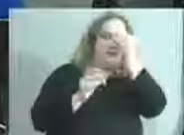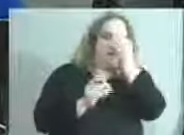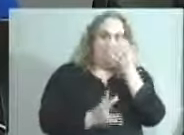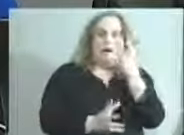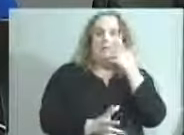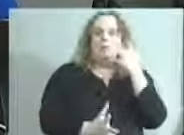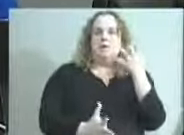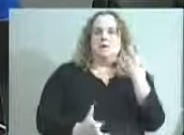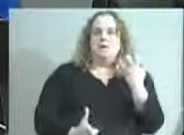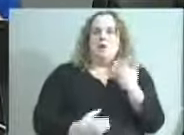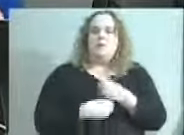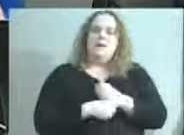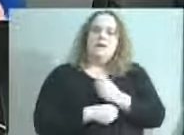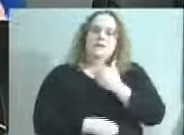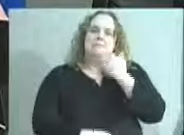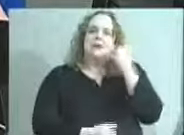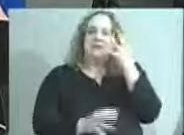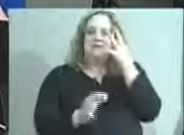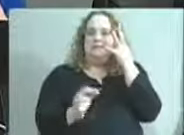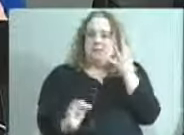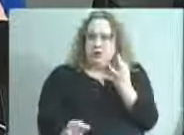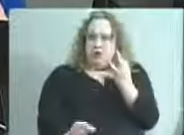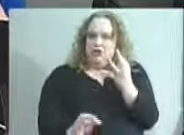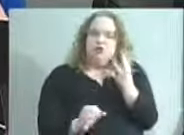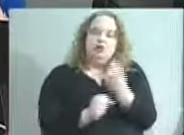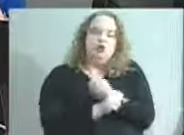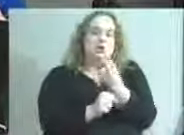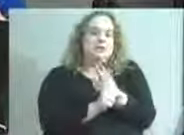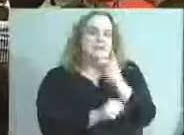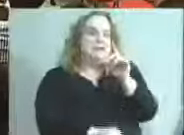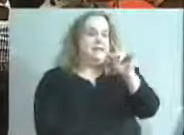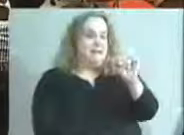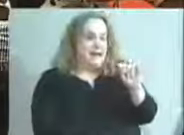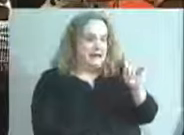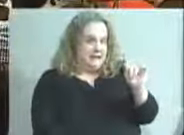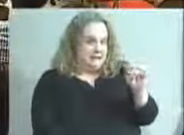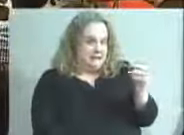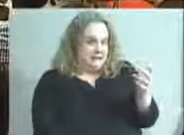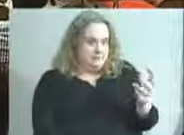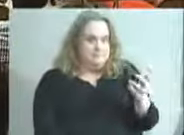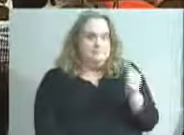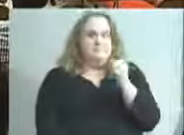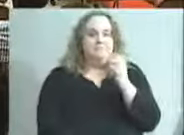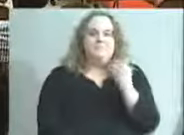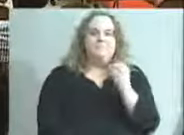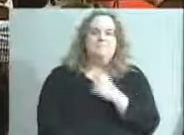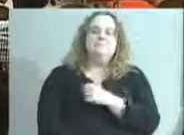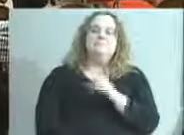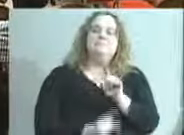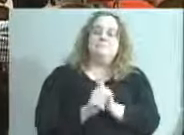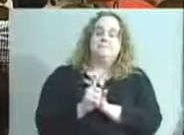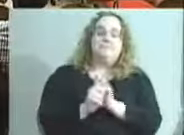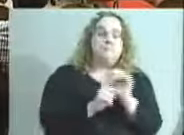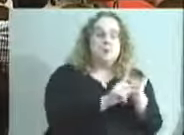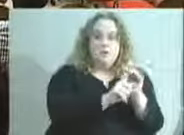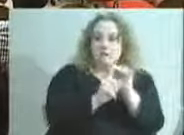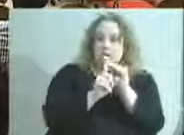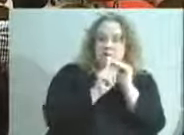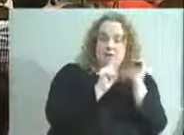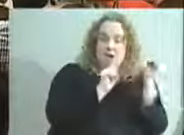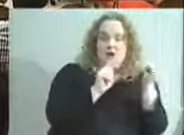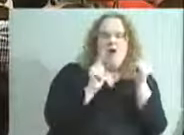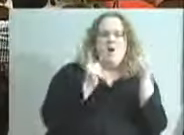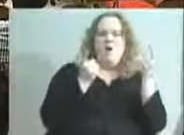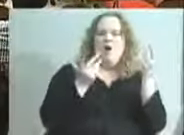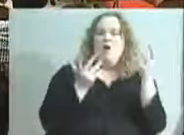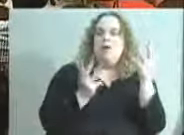decisions. Yeah. I mean, I want to echo that and also remind everybody on the board, I mean, we all know, but one of the pieces of these